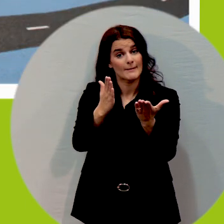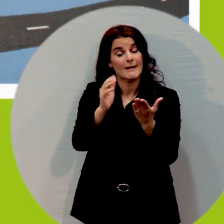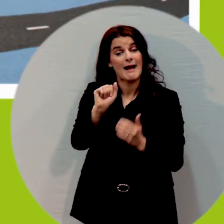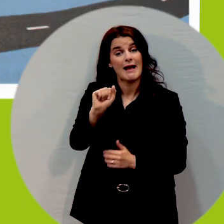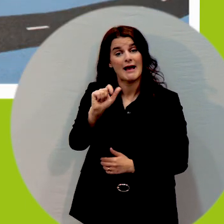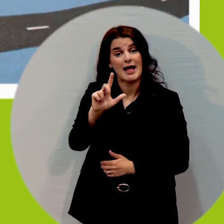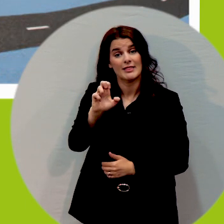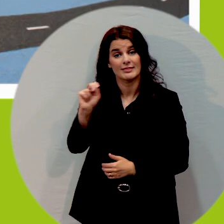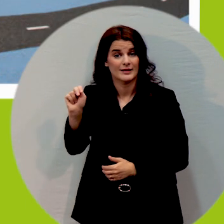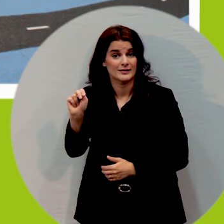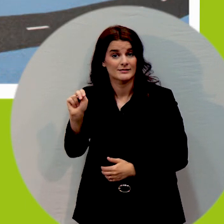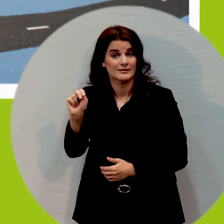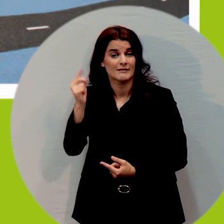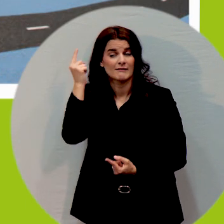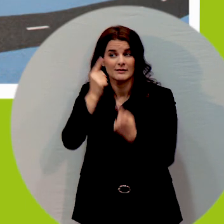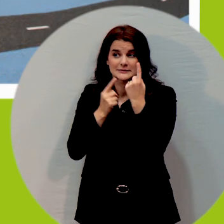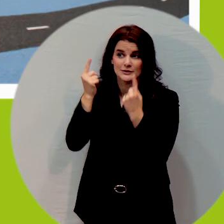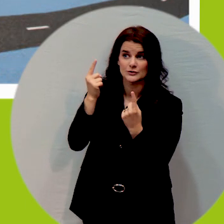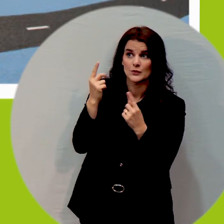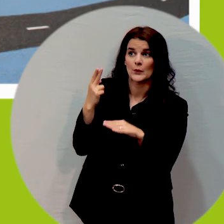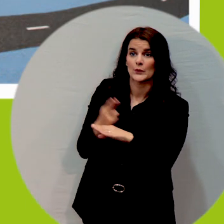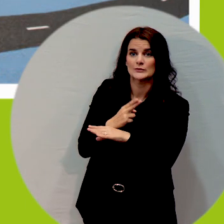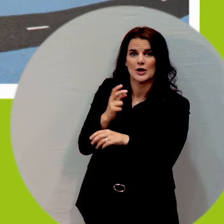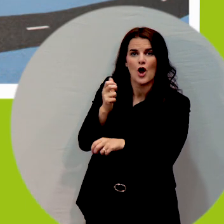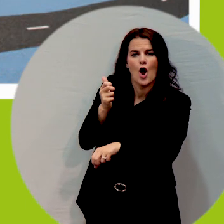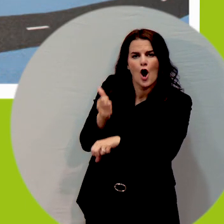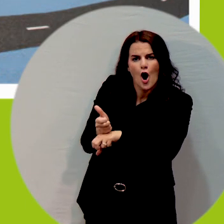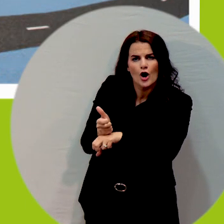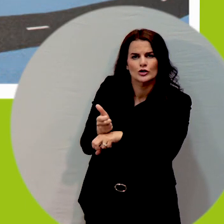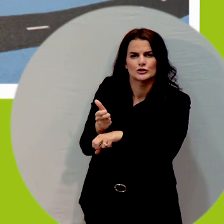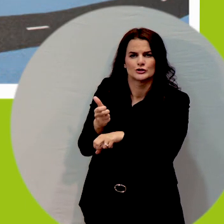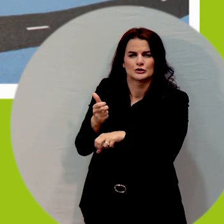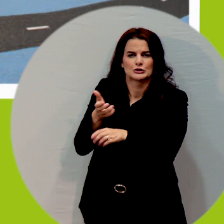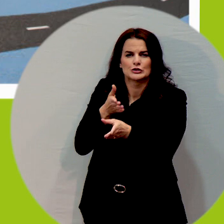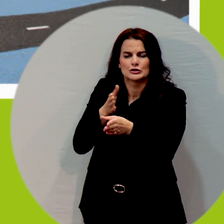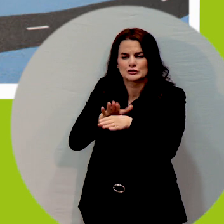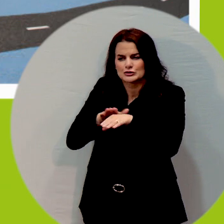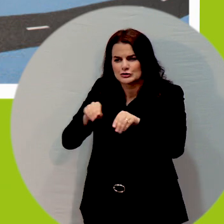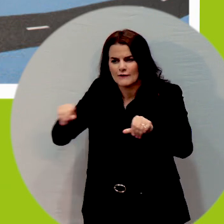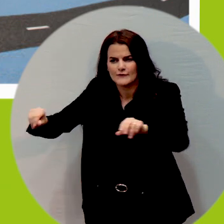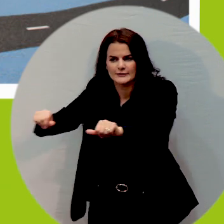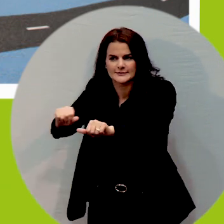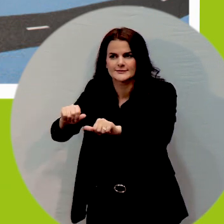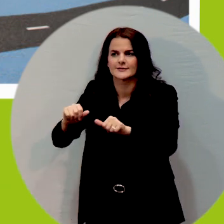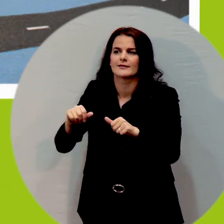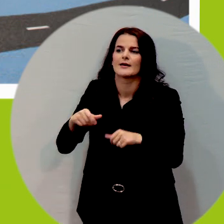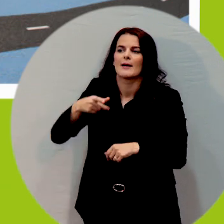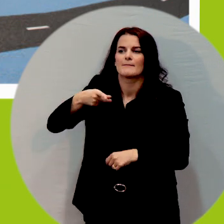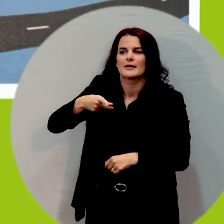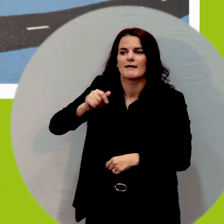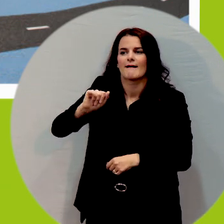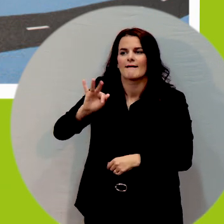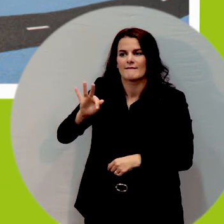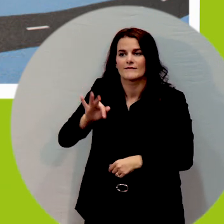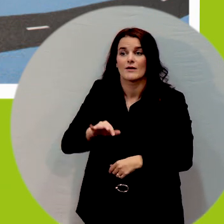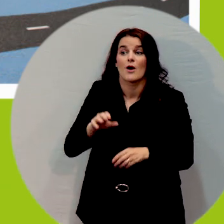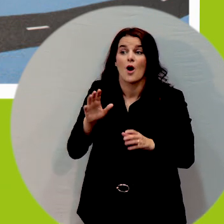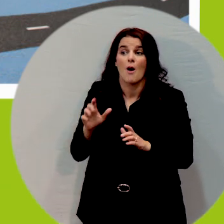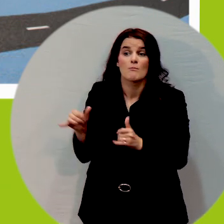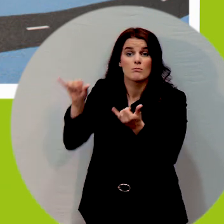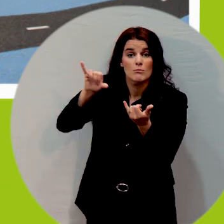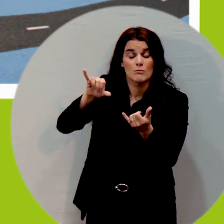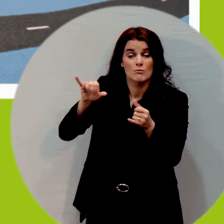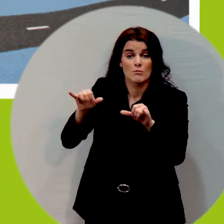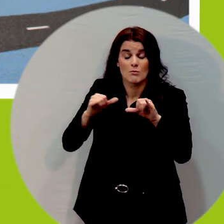using harder surfaces known as PIS which is a poured in surface